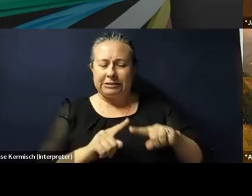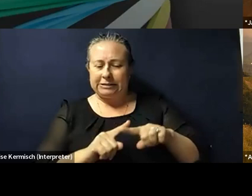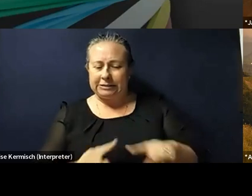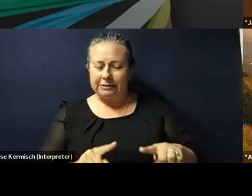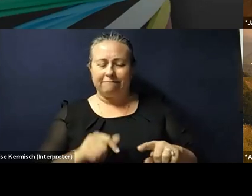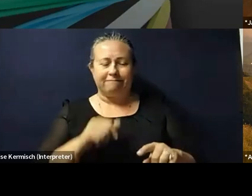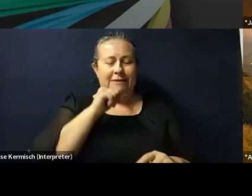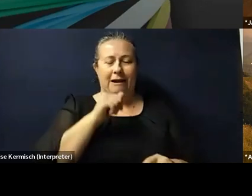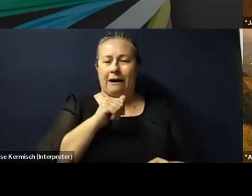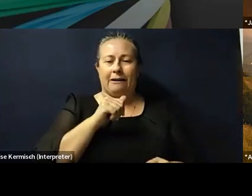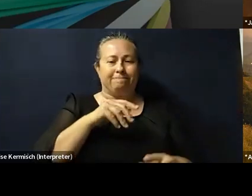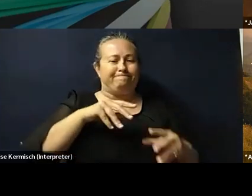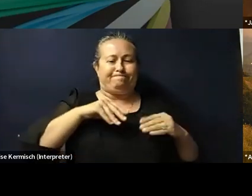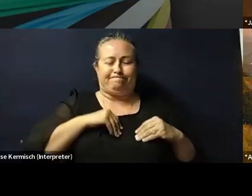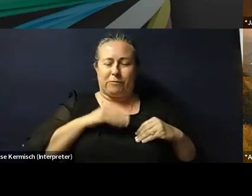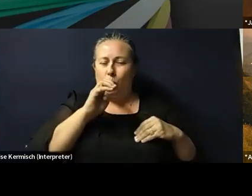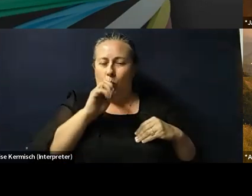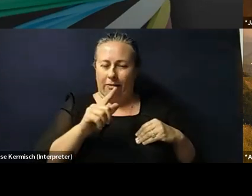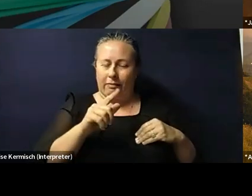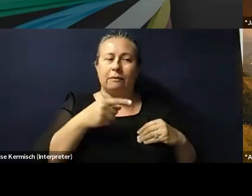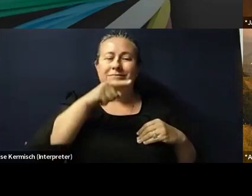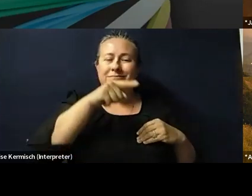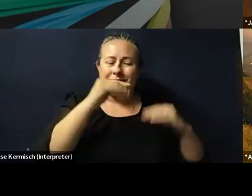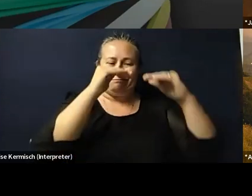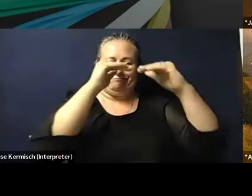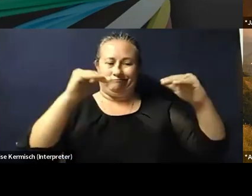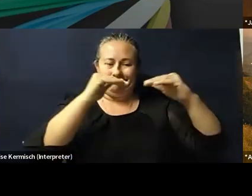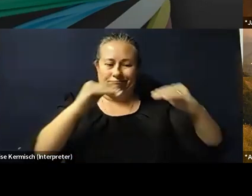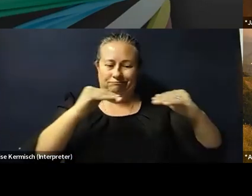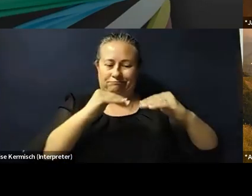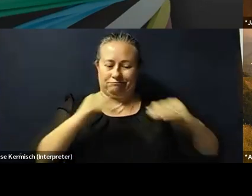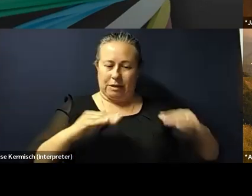well. mean, it is a hierarchy based on